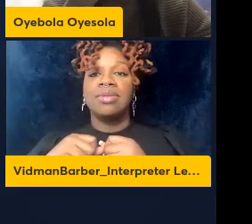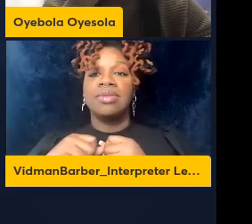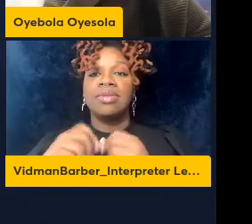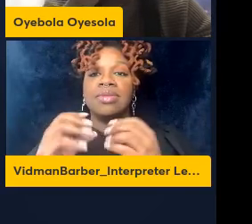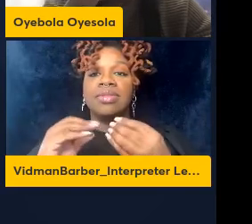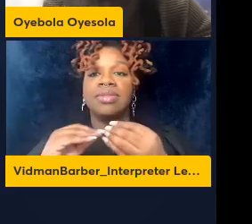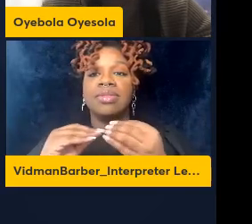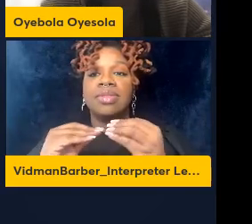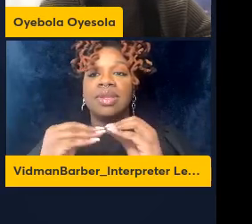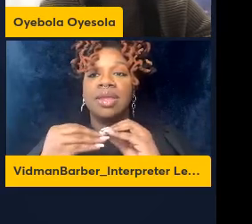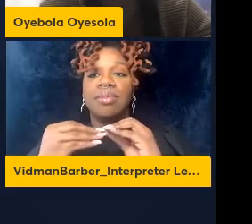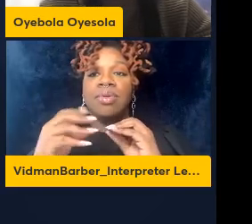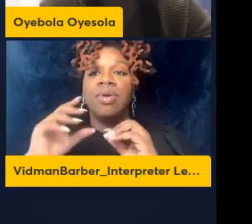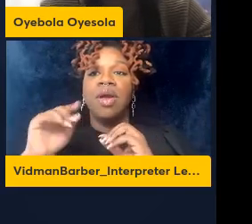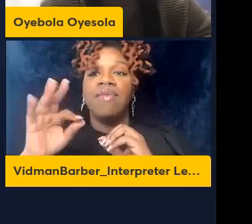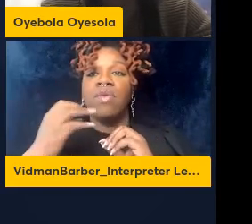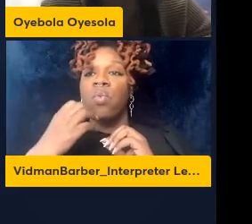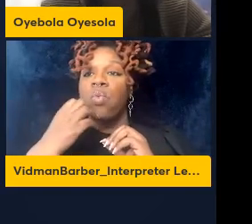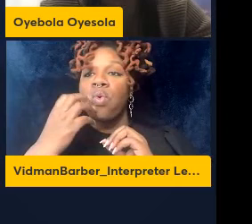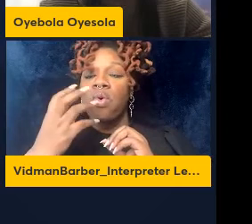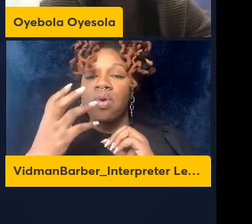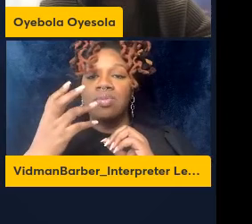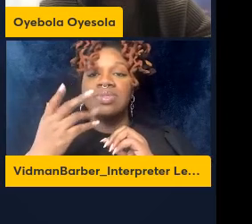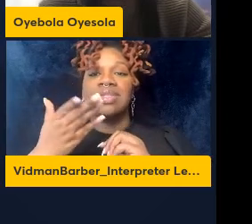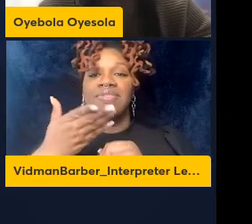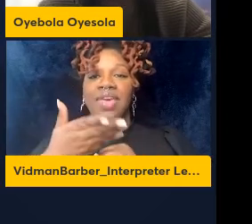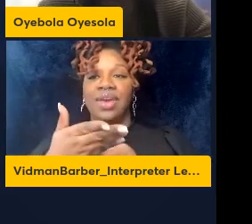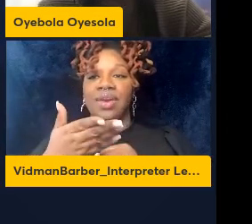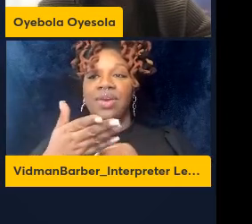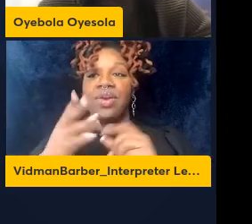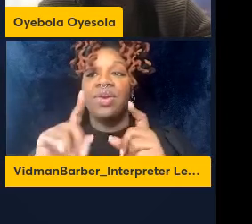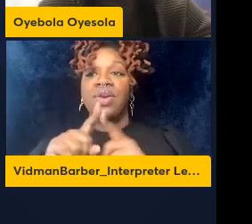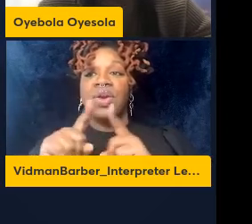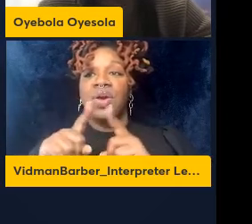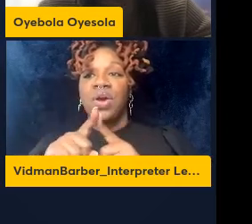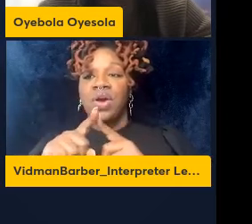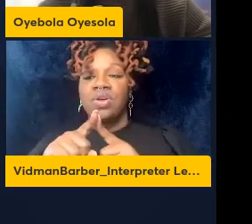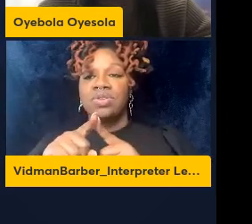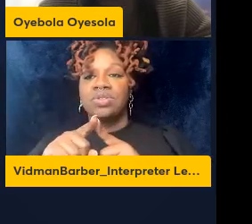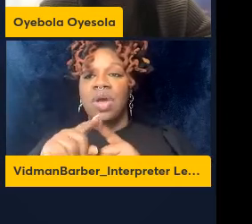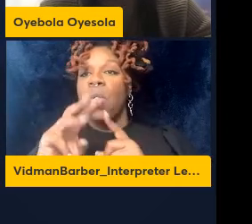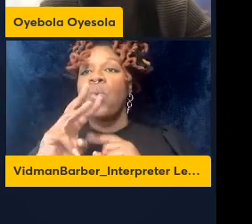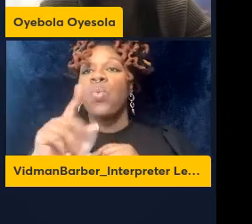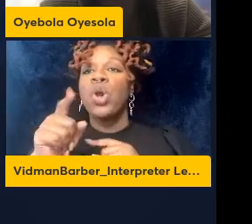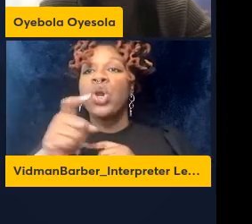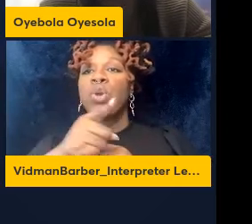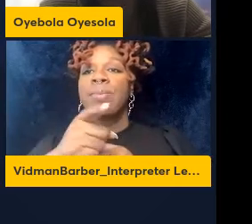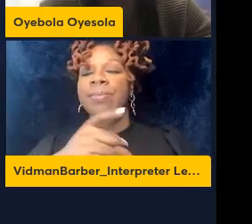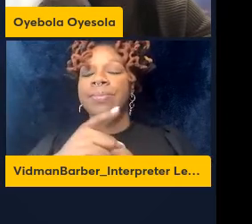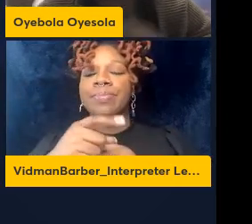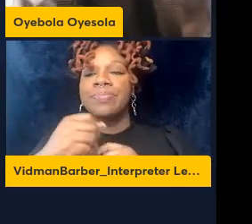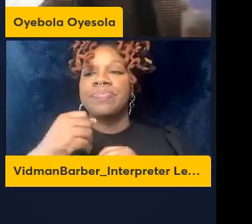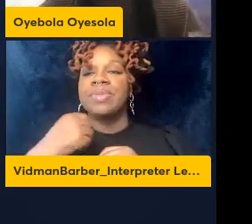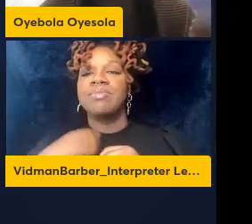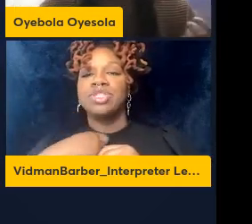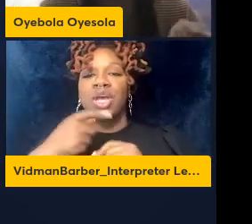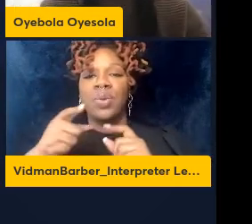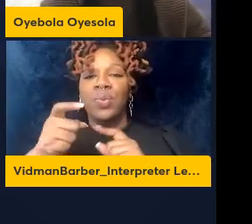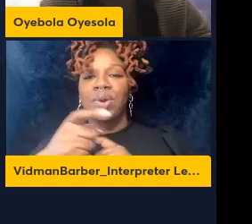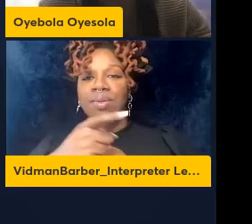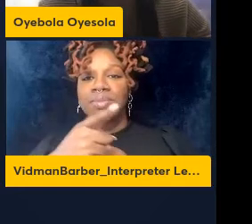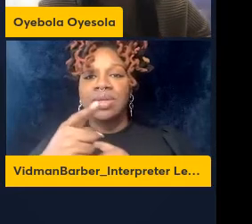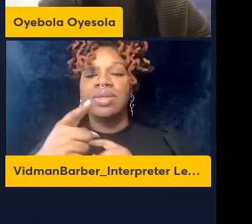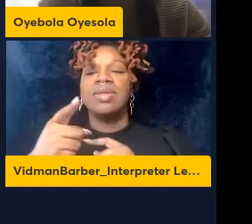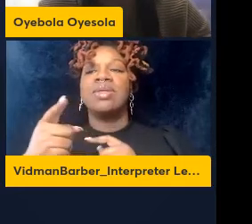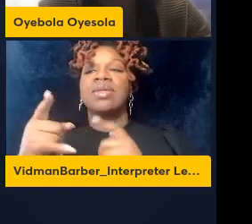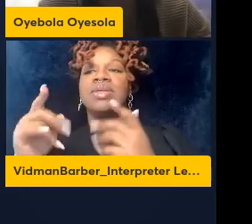that are counted also when we look at worm prevalence which is the number of worms the number of mice that